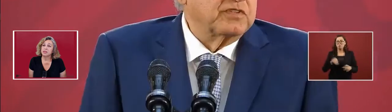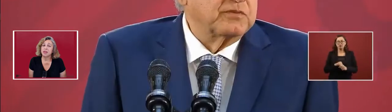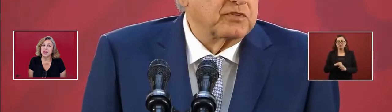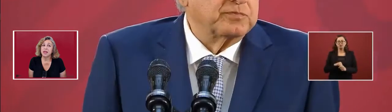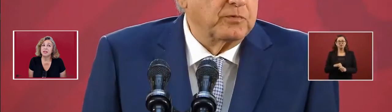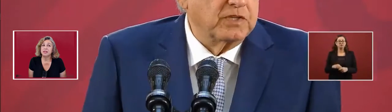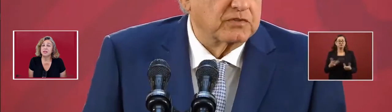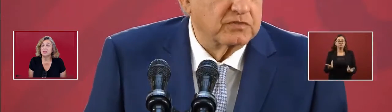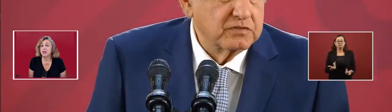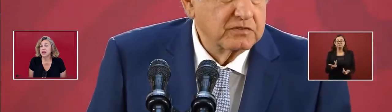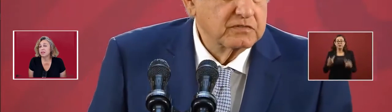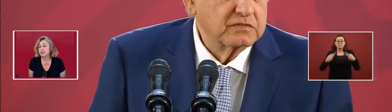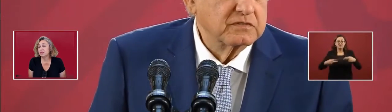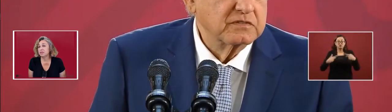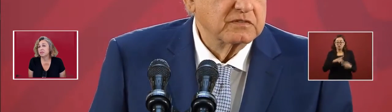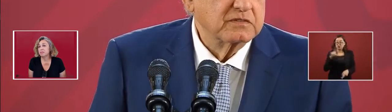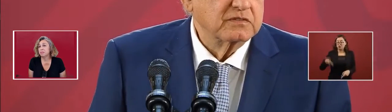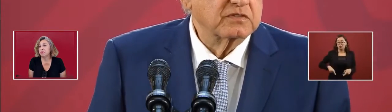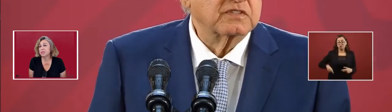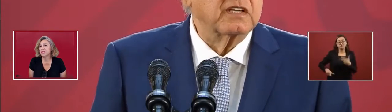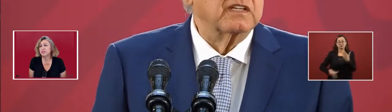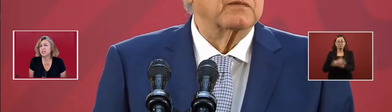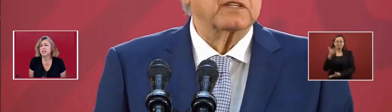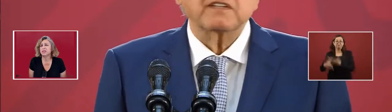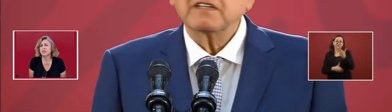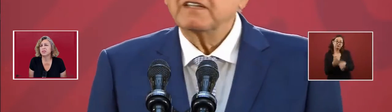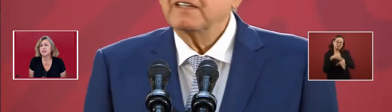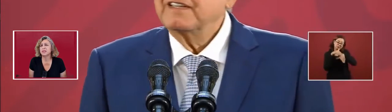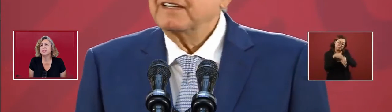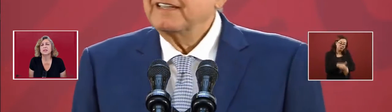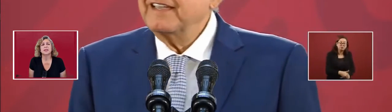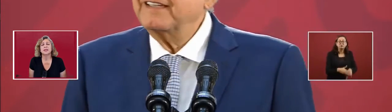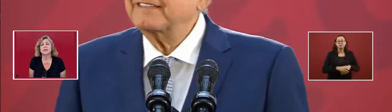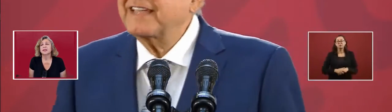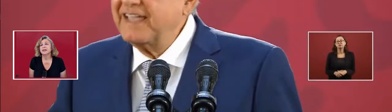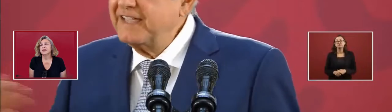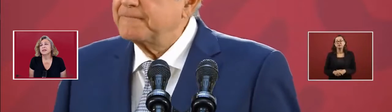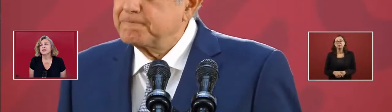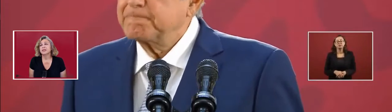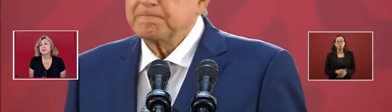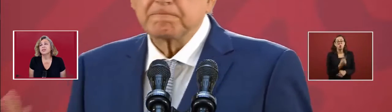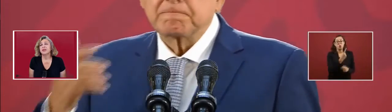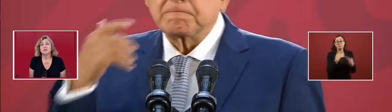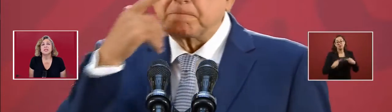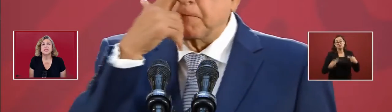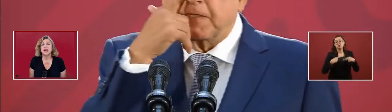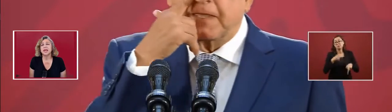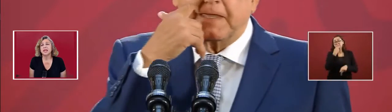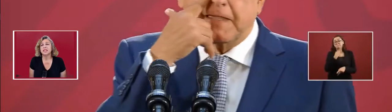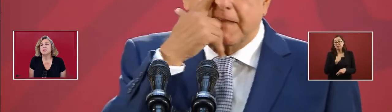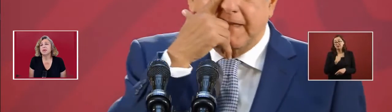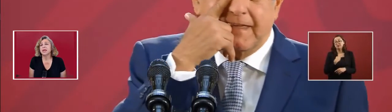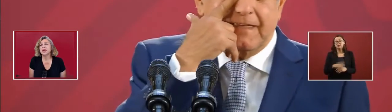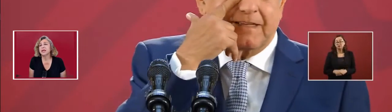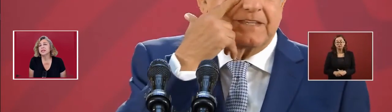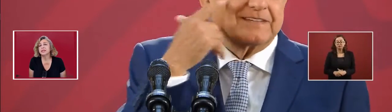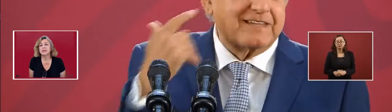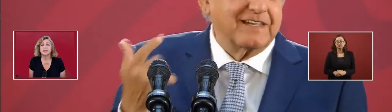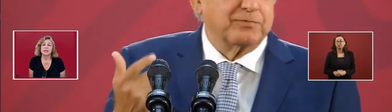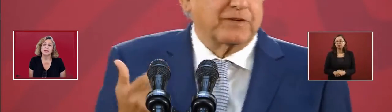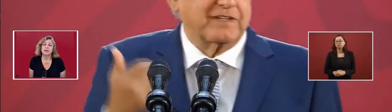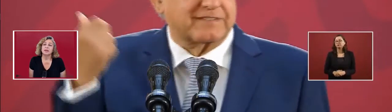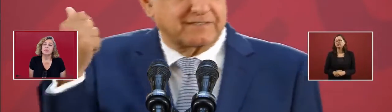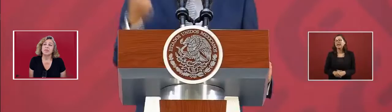So they had, they had their public servants at their service. So they would say it's because